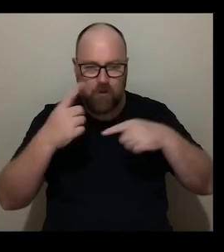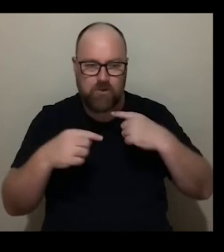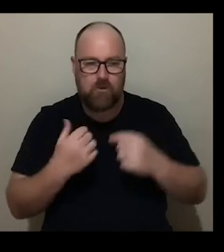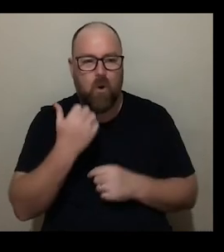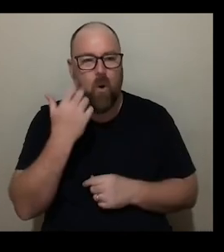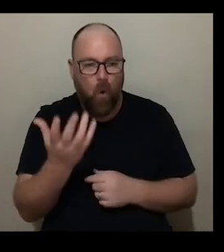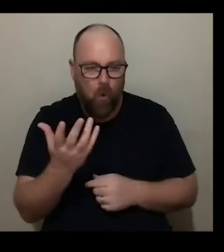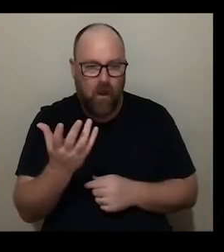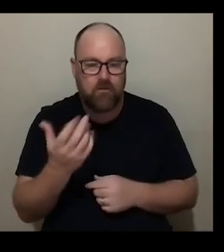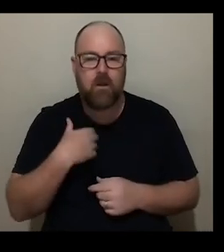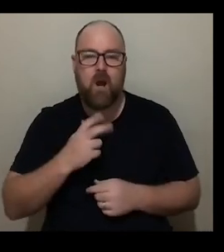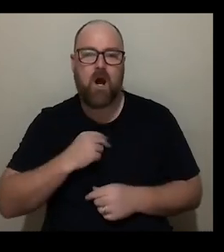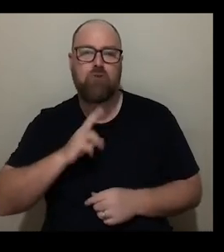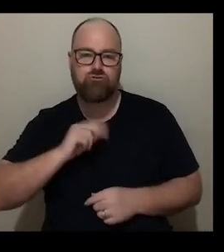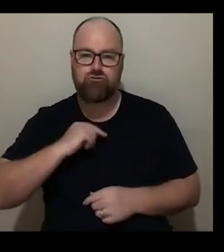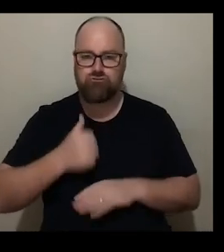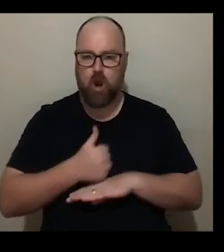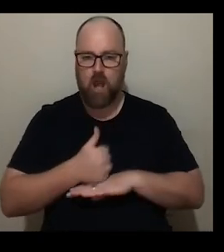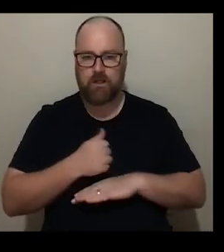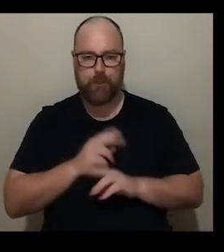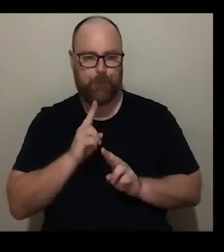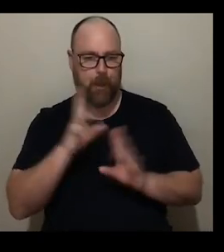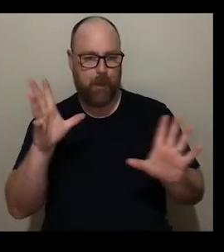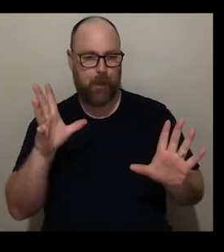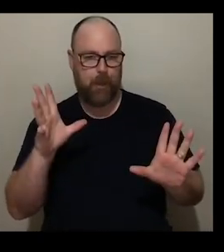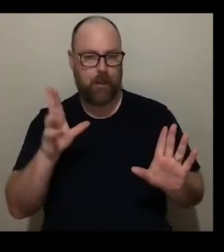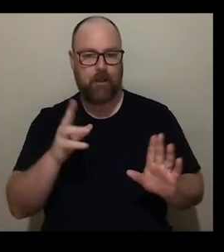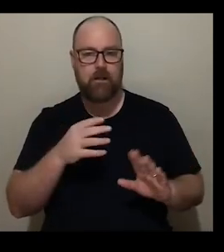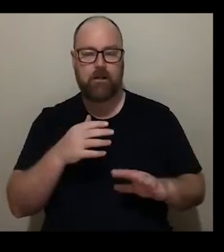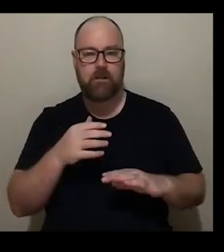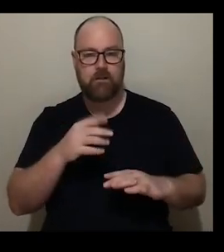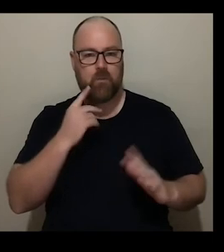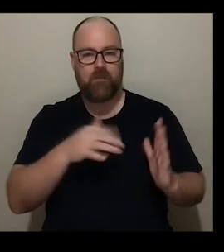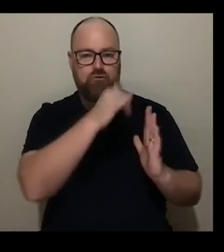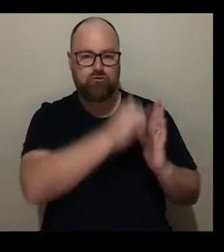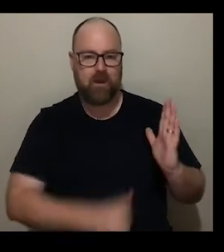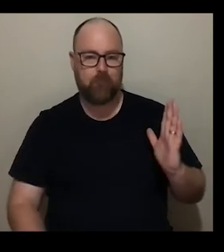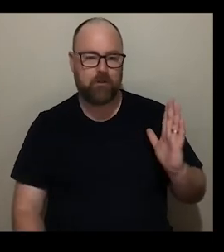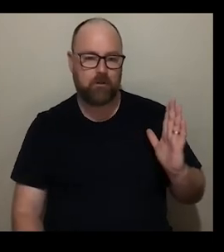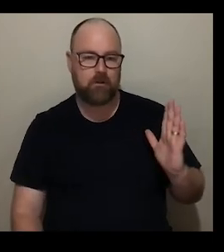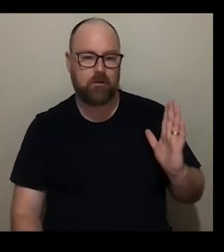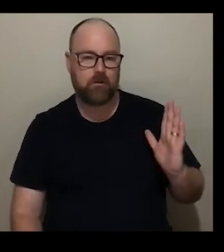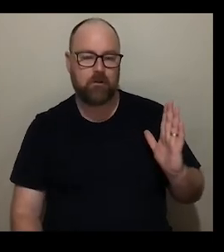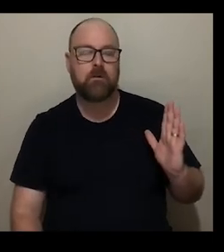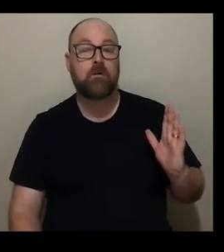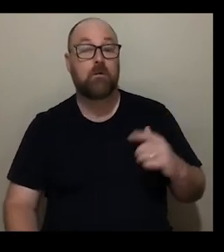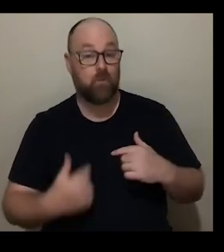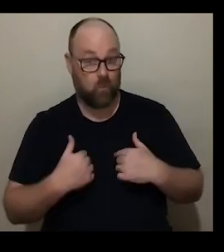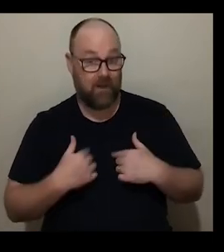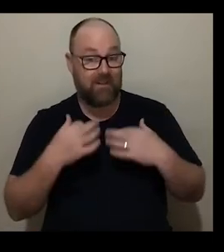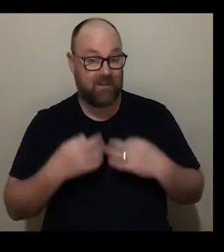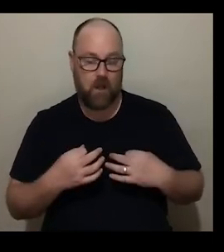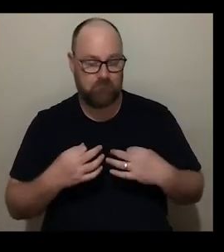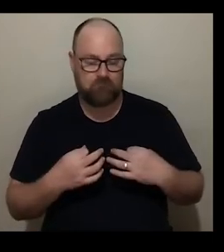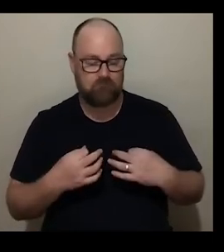done by trained vocal actors with super clear speech following a script what we've decided to do is